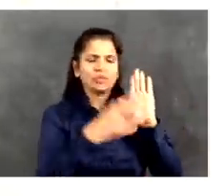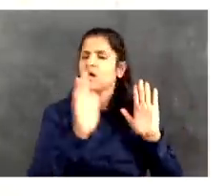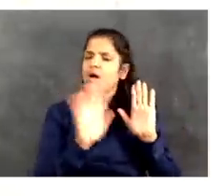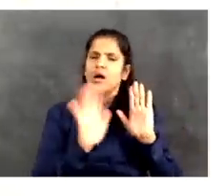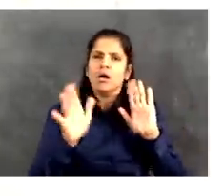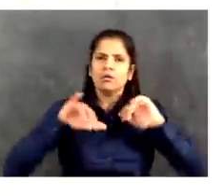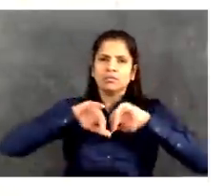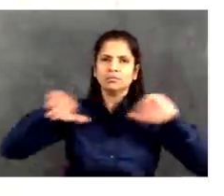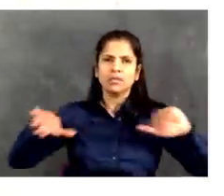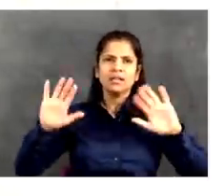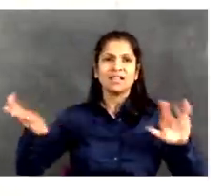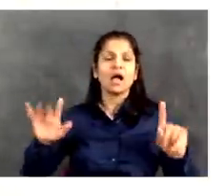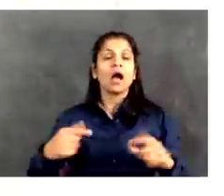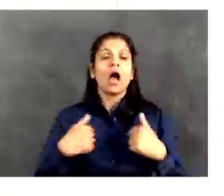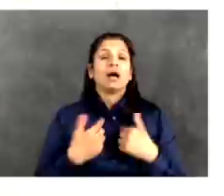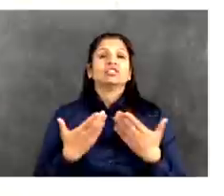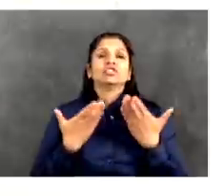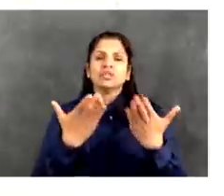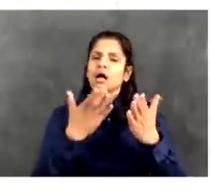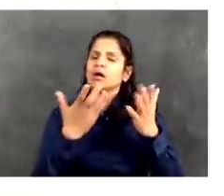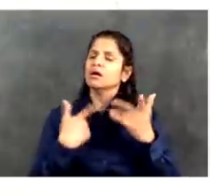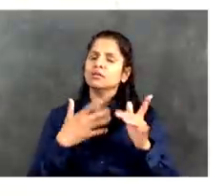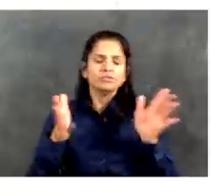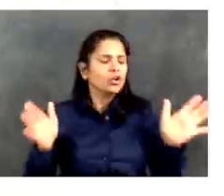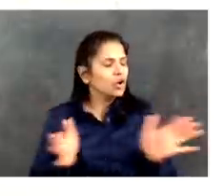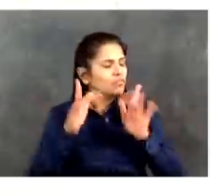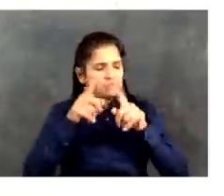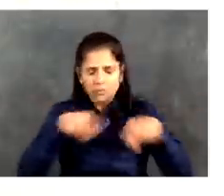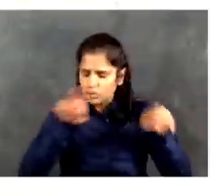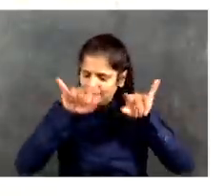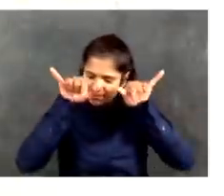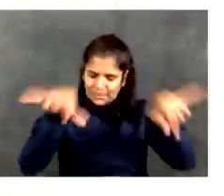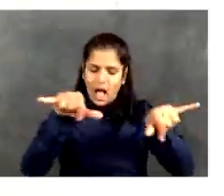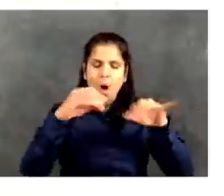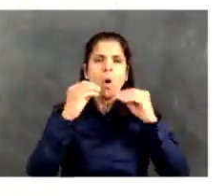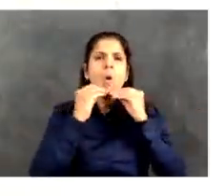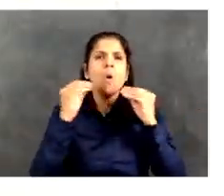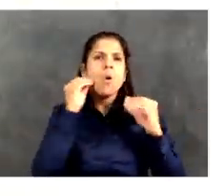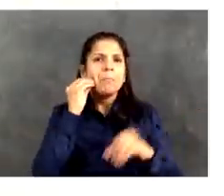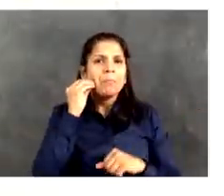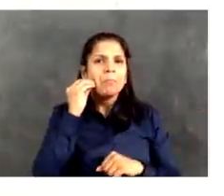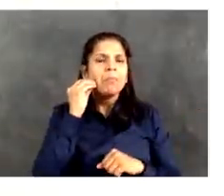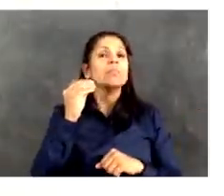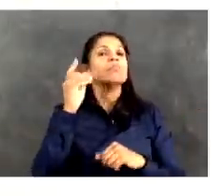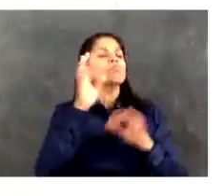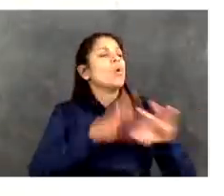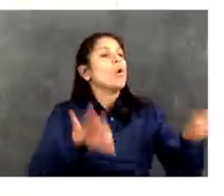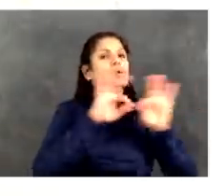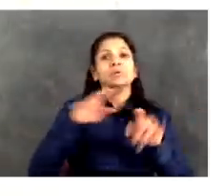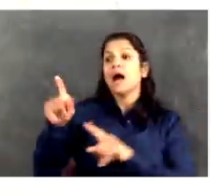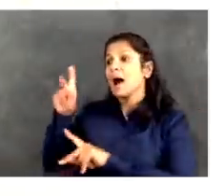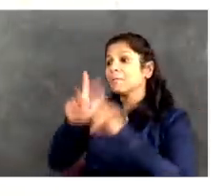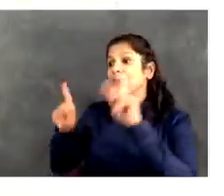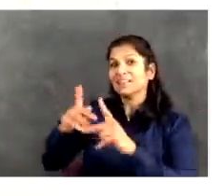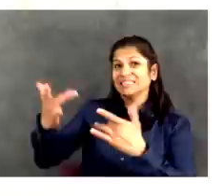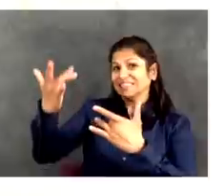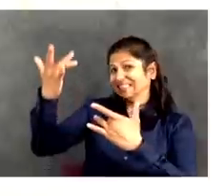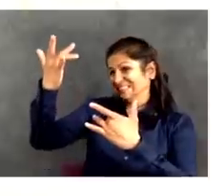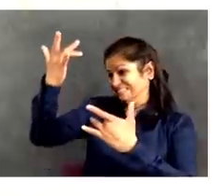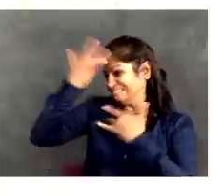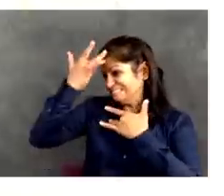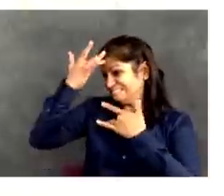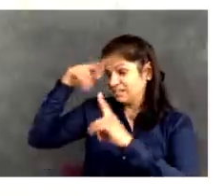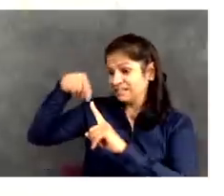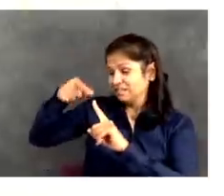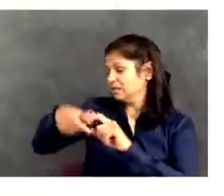reserve testing for those individuals who are really sick enough to be in the hospital. So with that being said, you know,